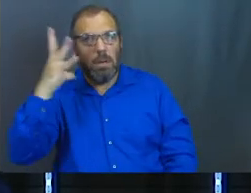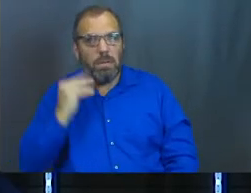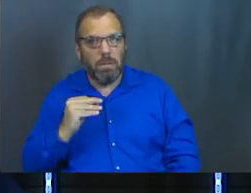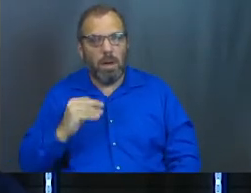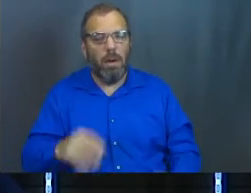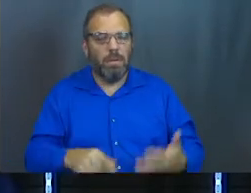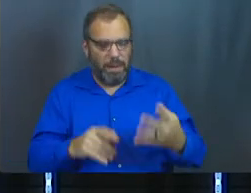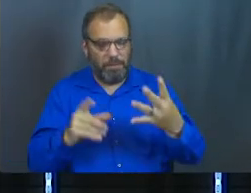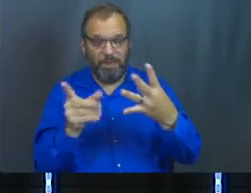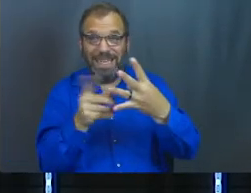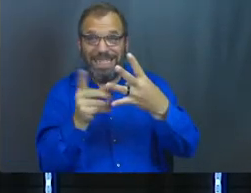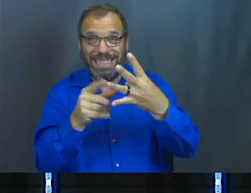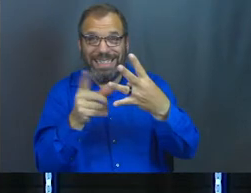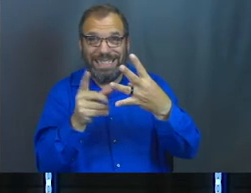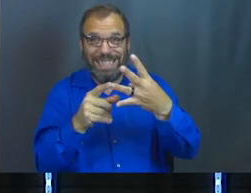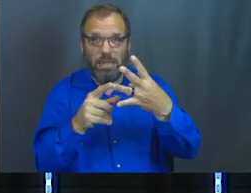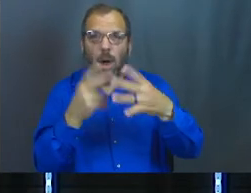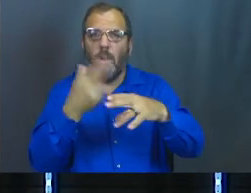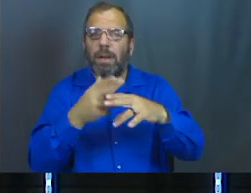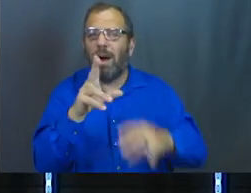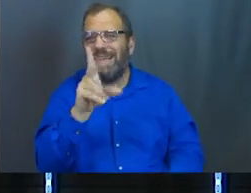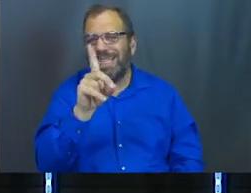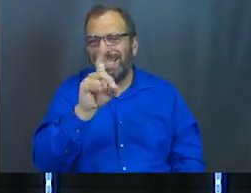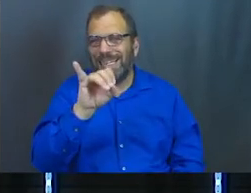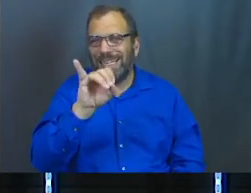Next is the dispositional will of God.